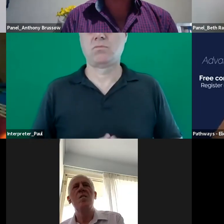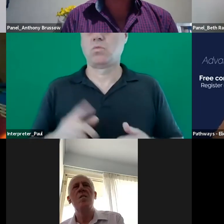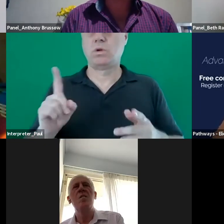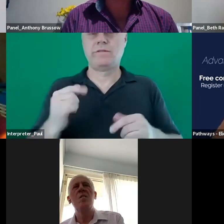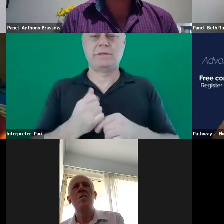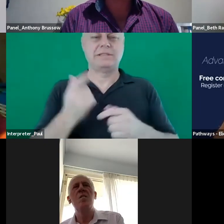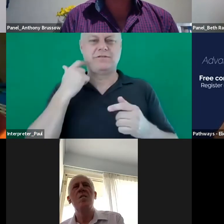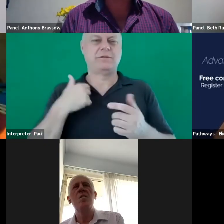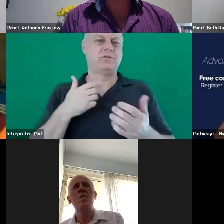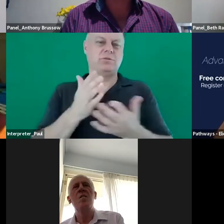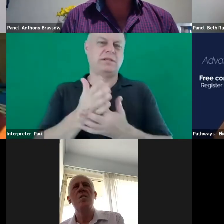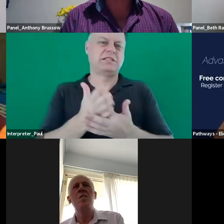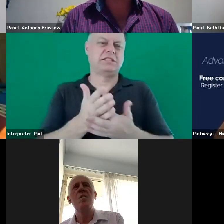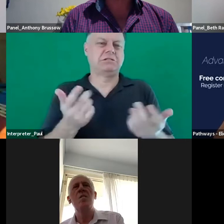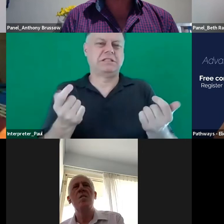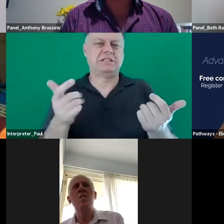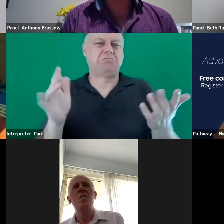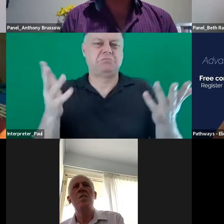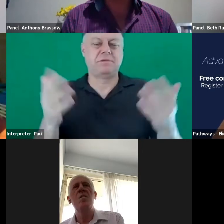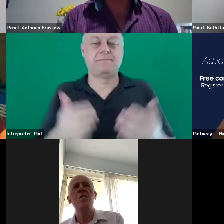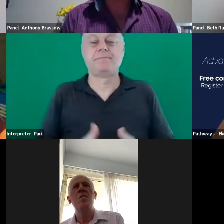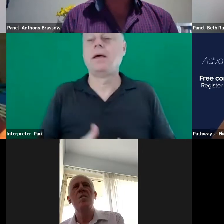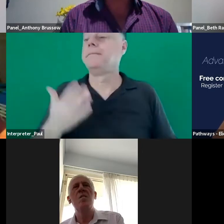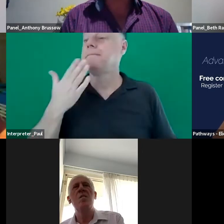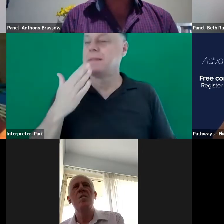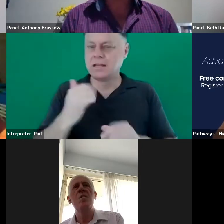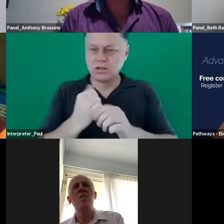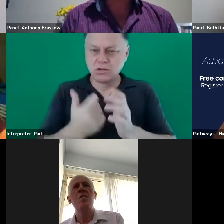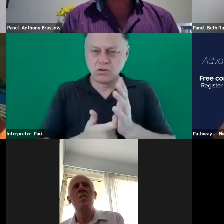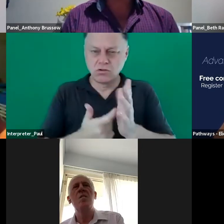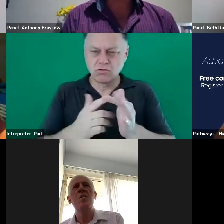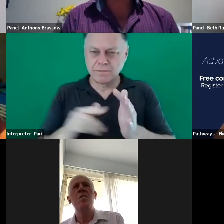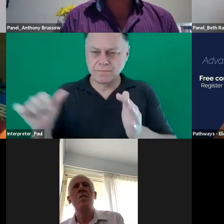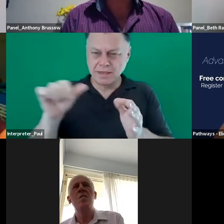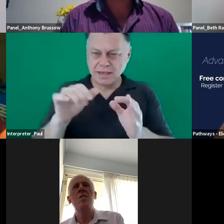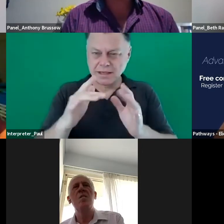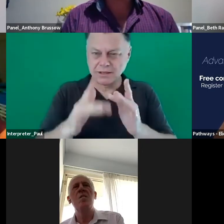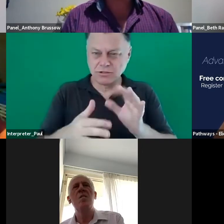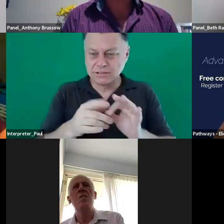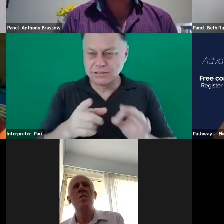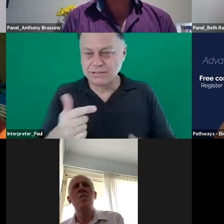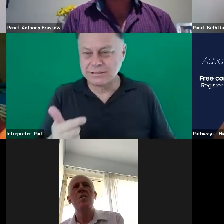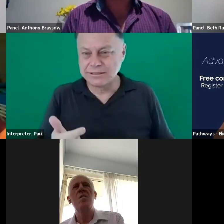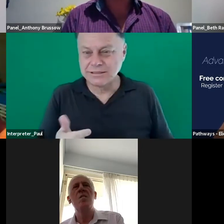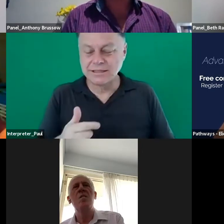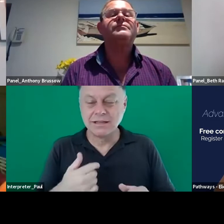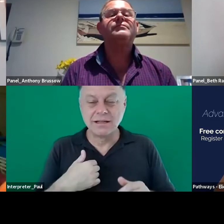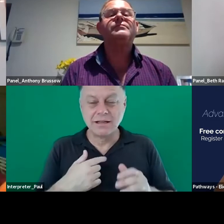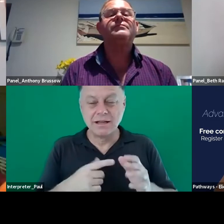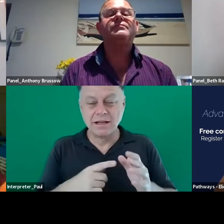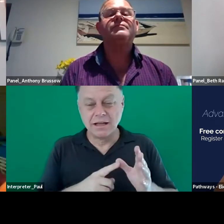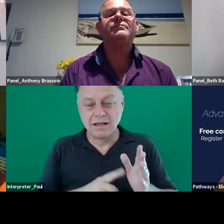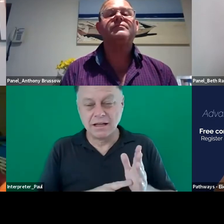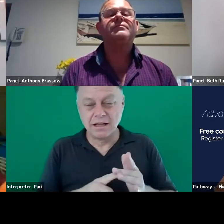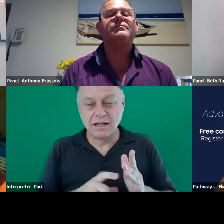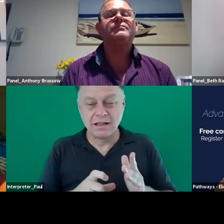thank you anthony uh graham i can see that you've rejoined us now it's alicia here i've just